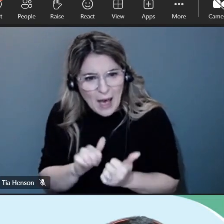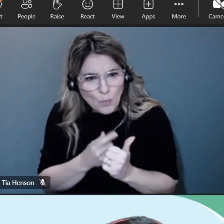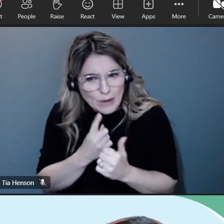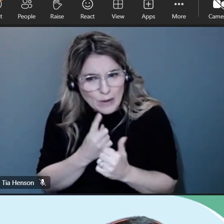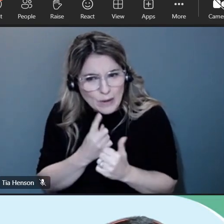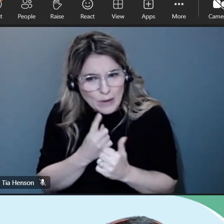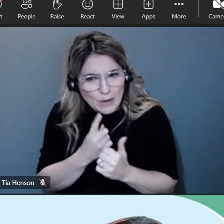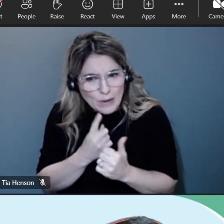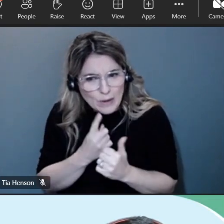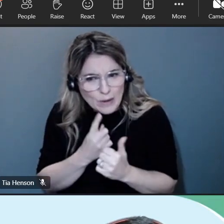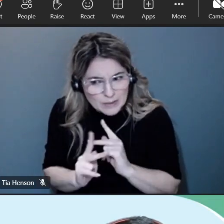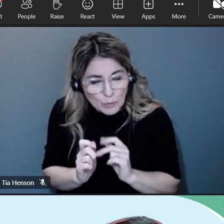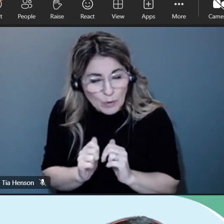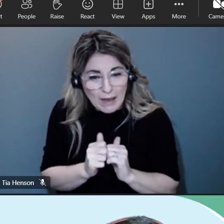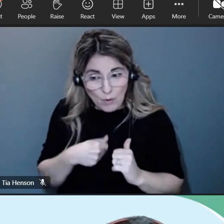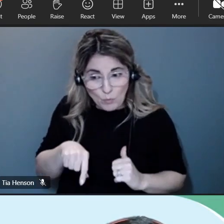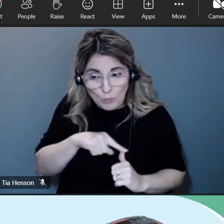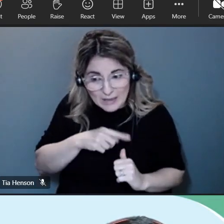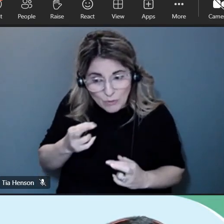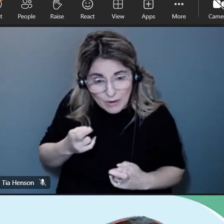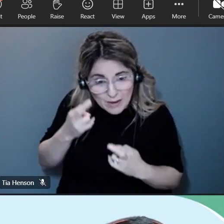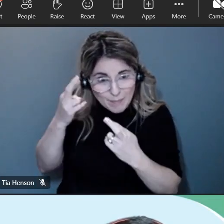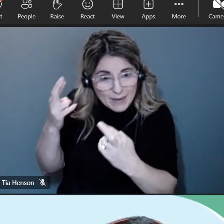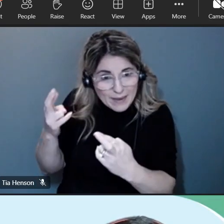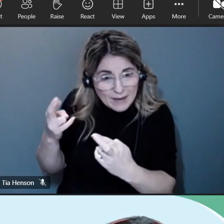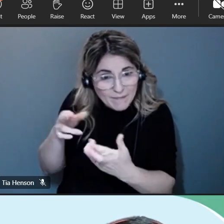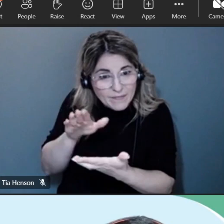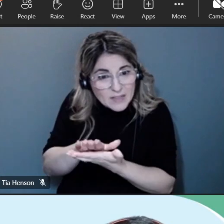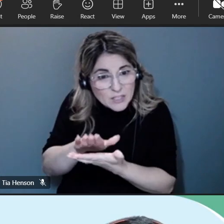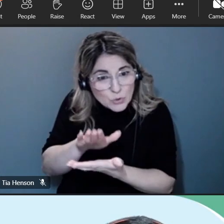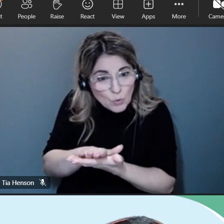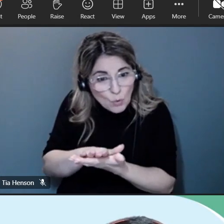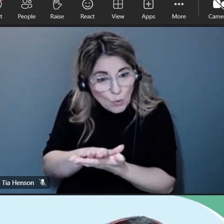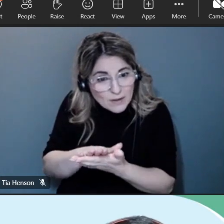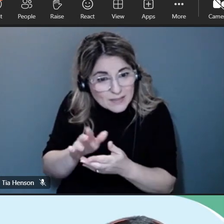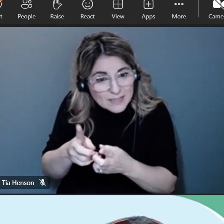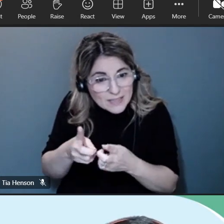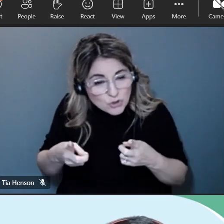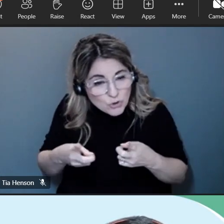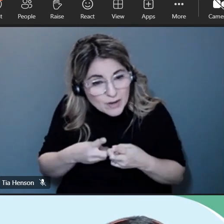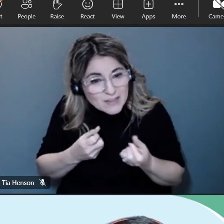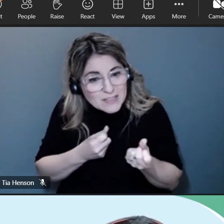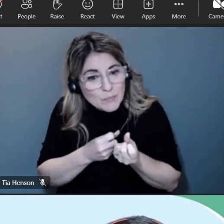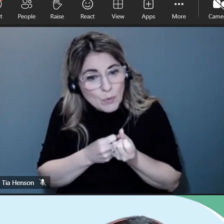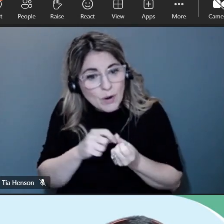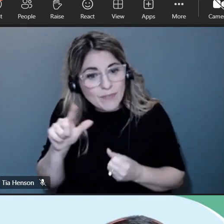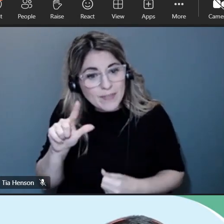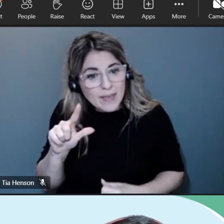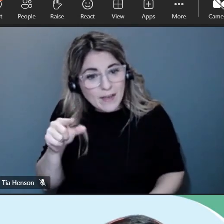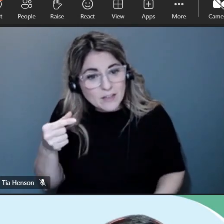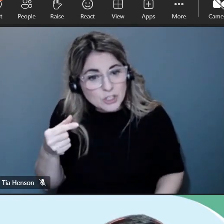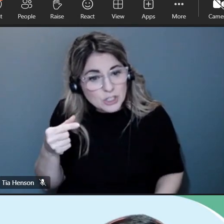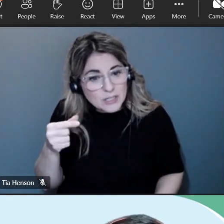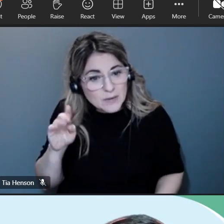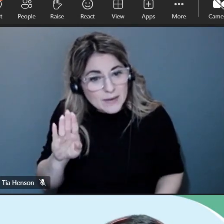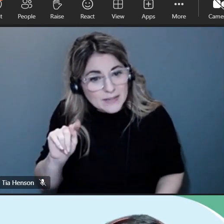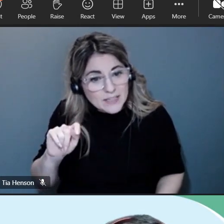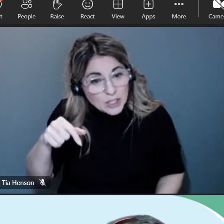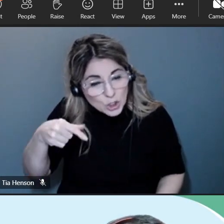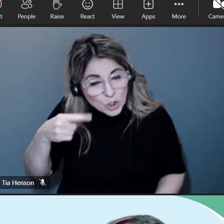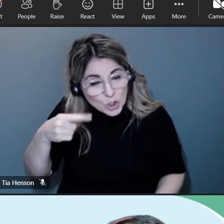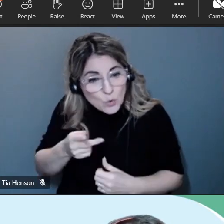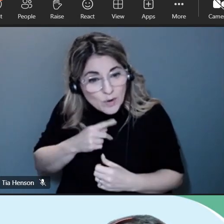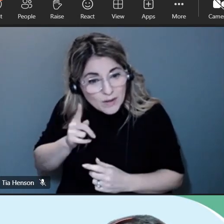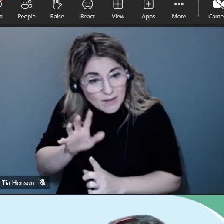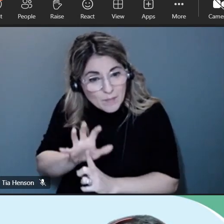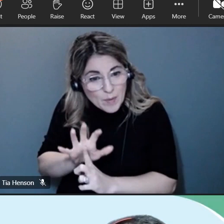how we recommend that school districts support lgbtq uh youth and individuals in their communities um so